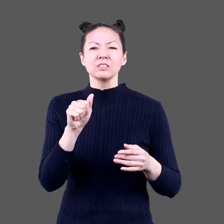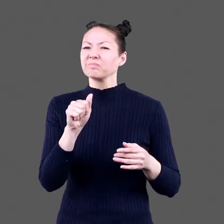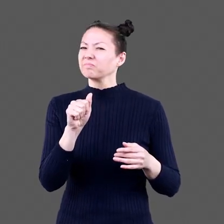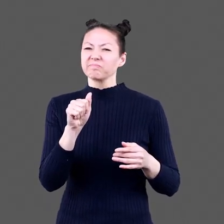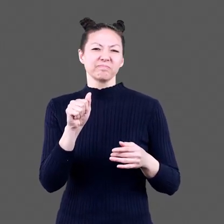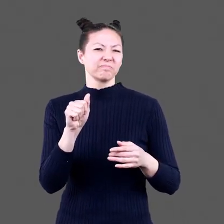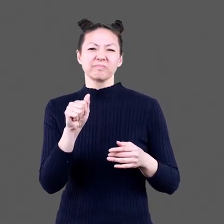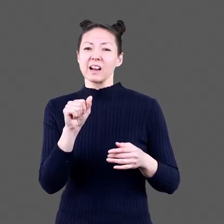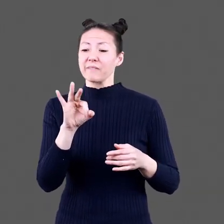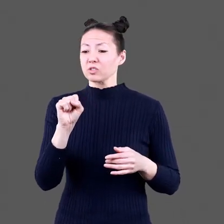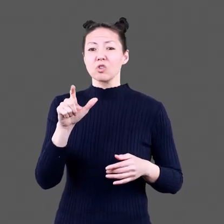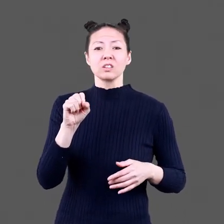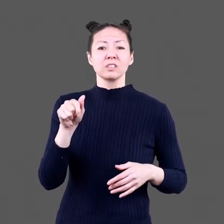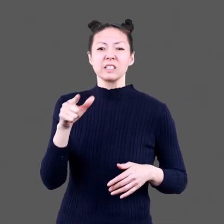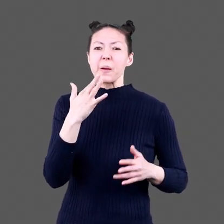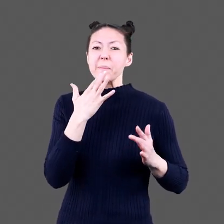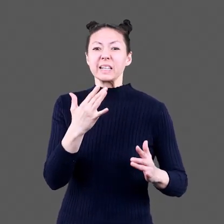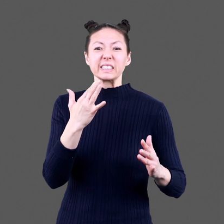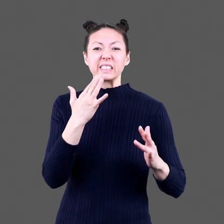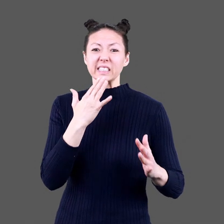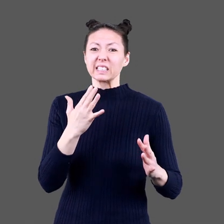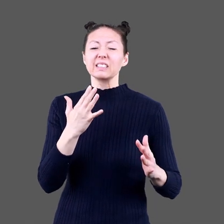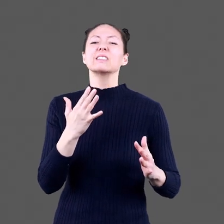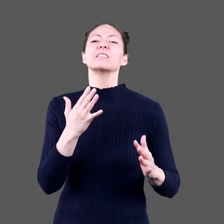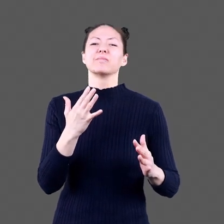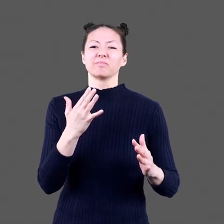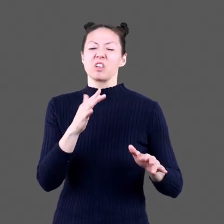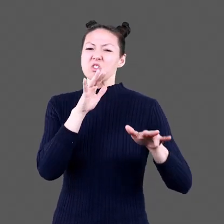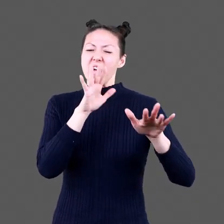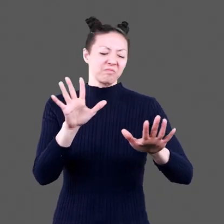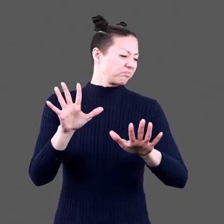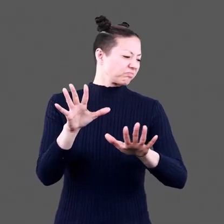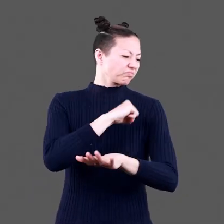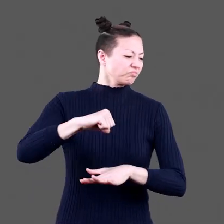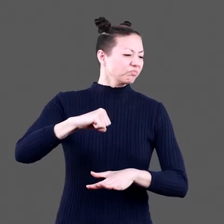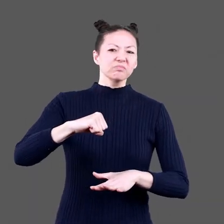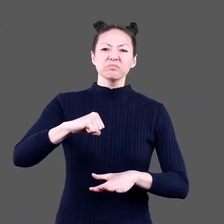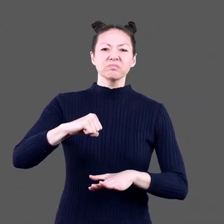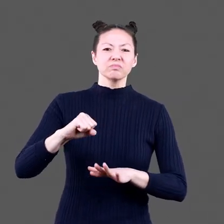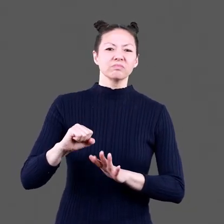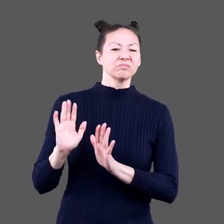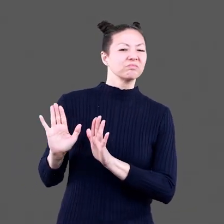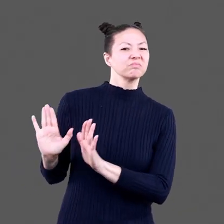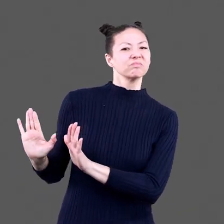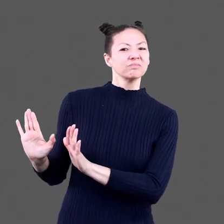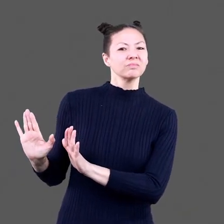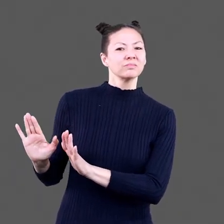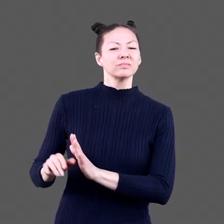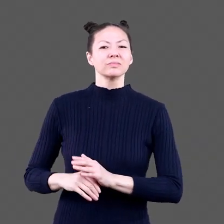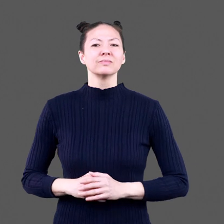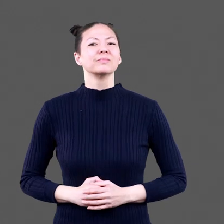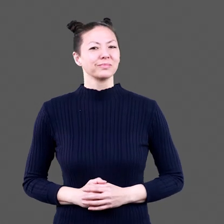salsa If the salsa is spicy at all, dragons can't